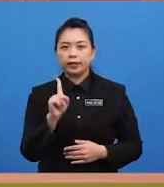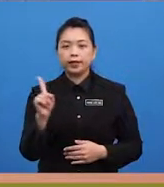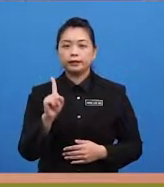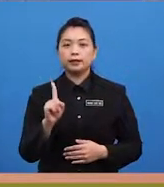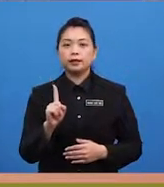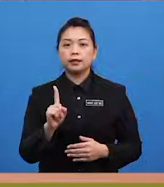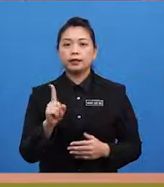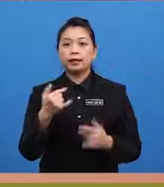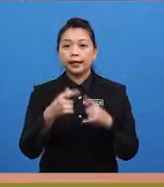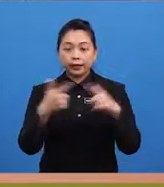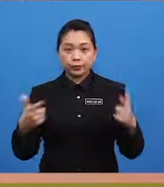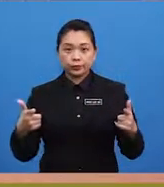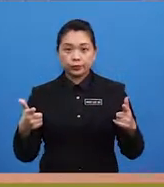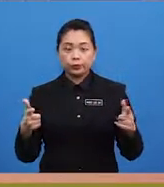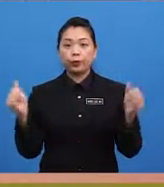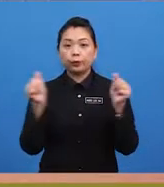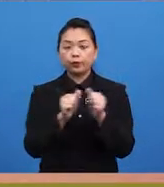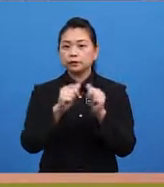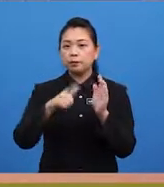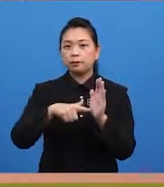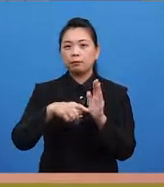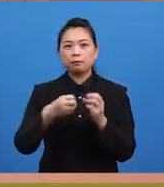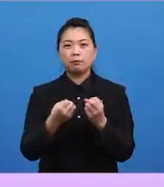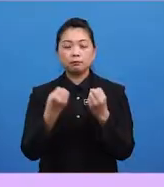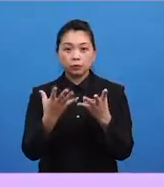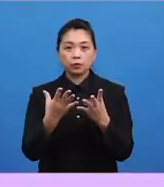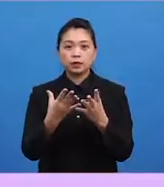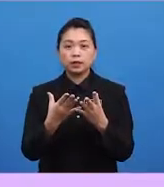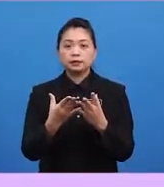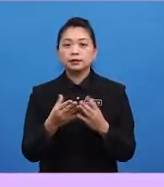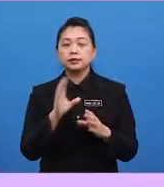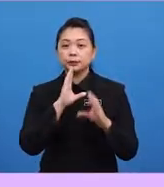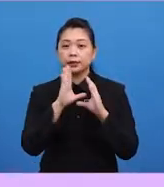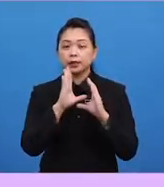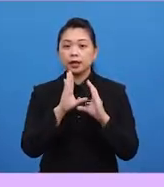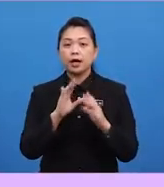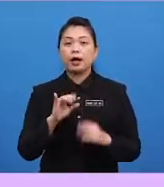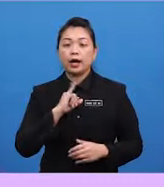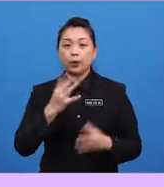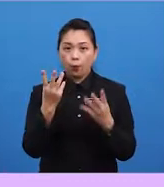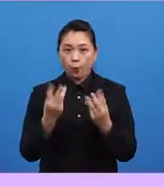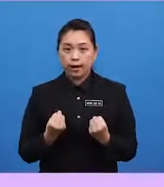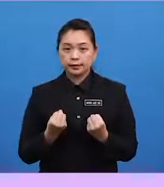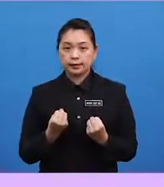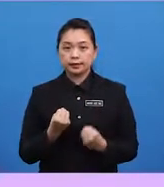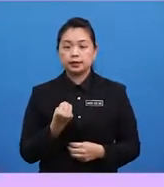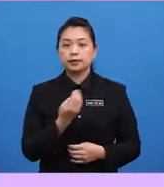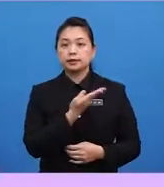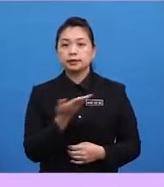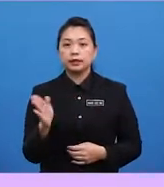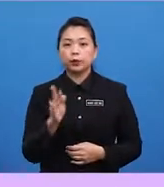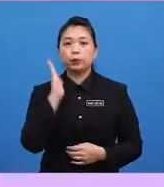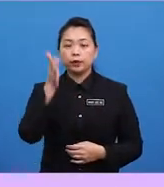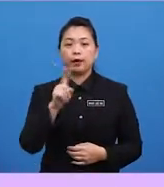When most native speakers order something instead of saying, I want, they'll ask,